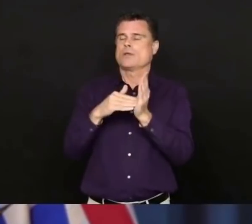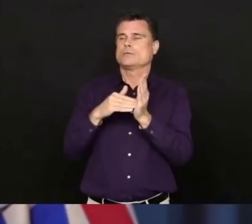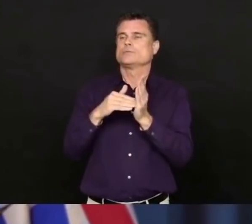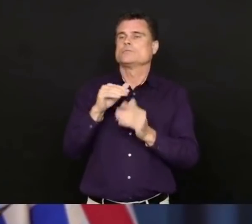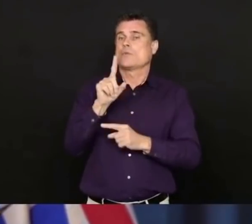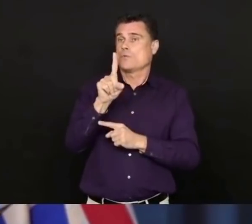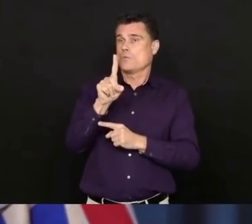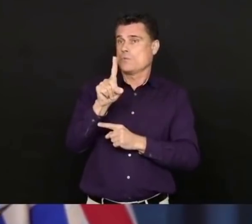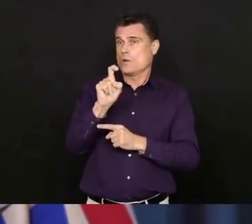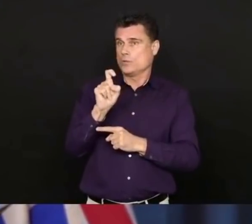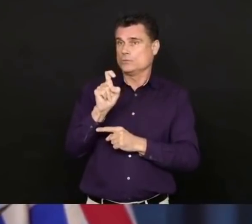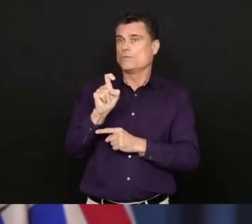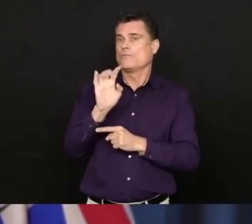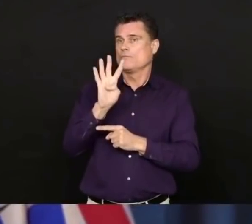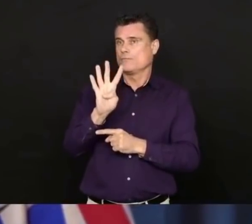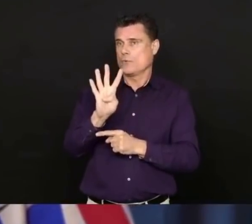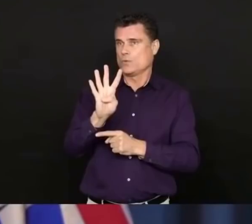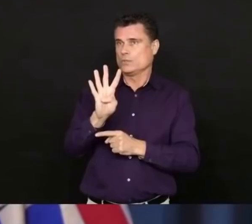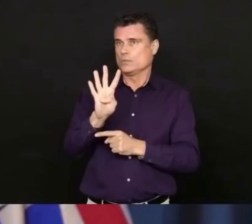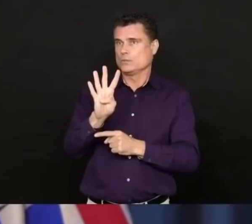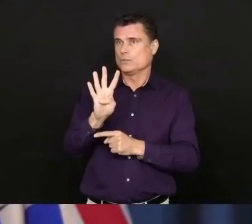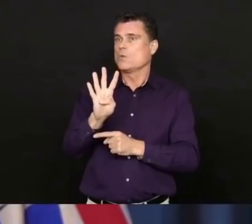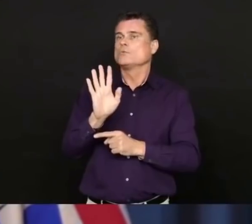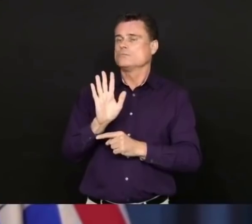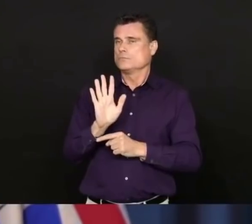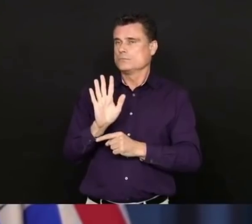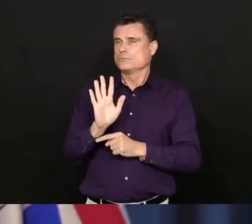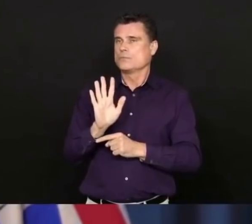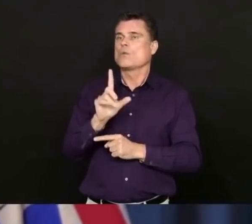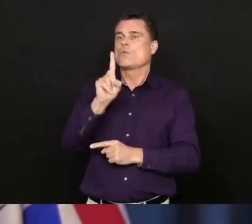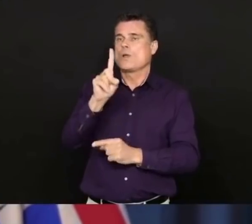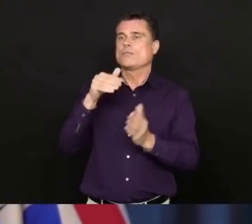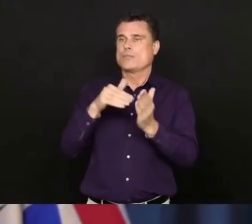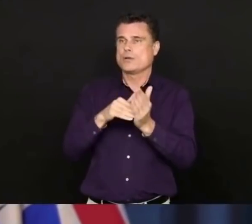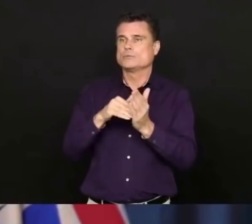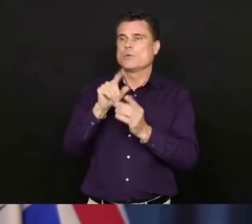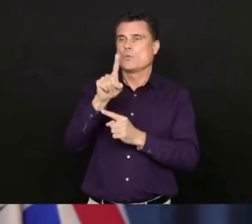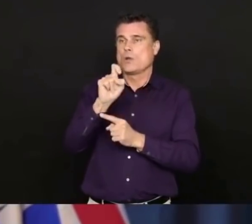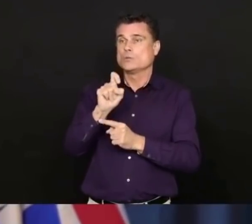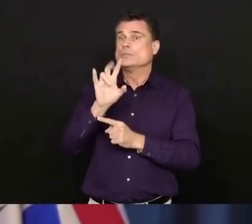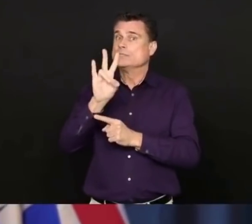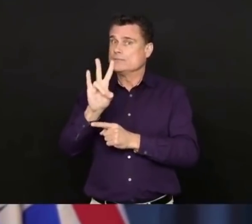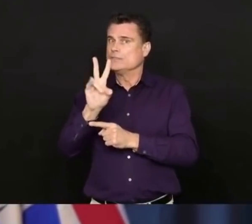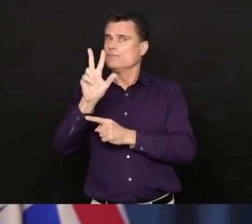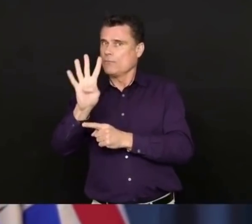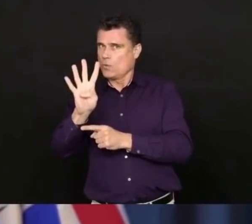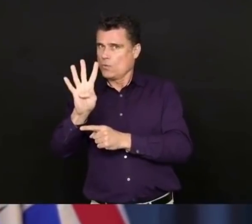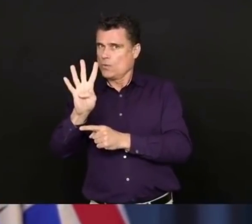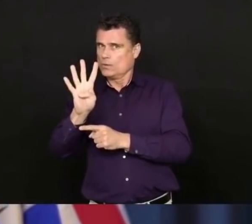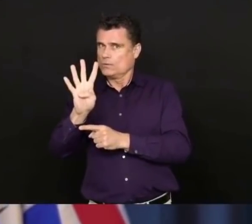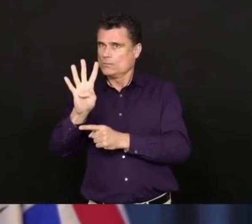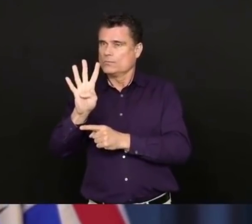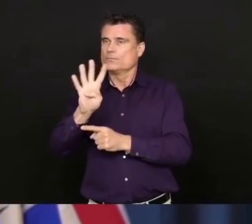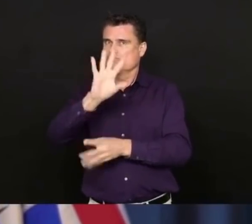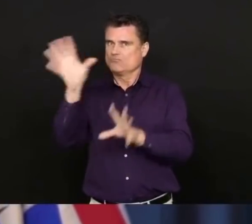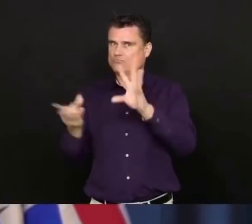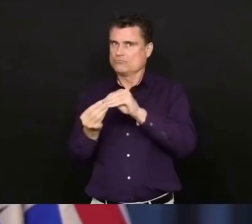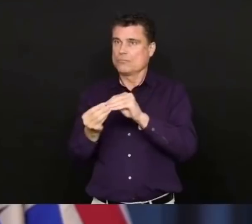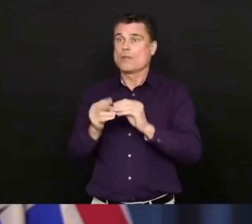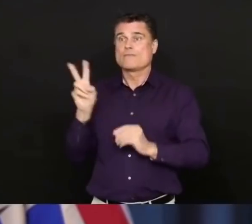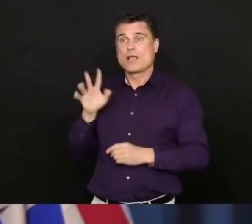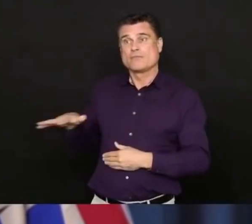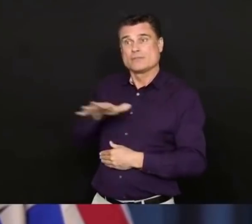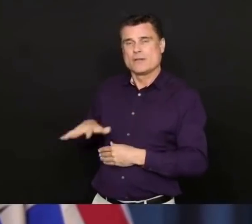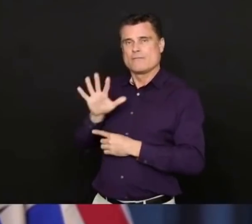cases who have tested positive in the province 1,174. That includes 541